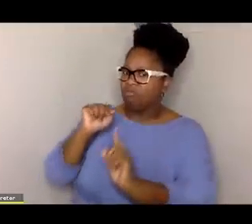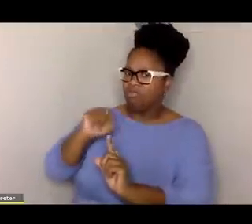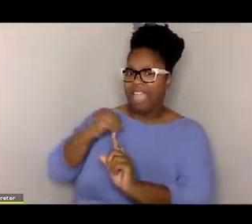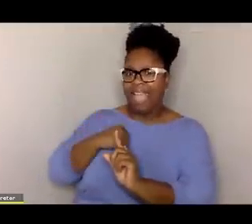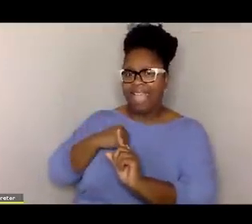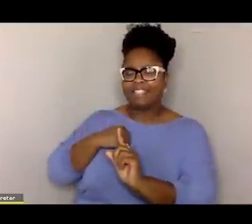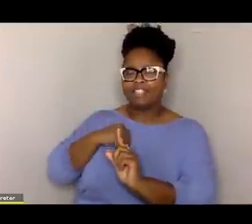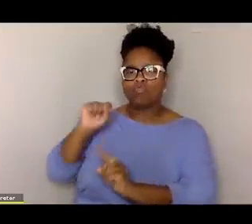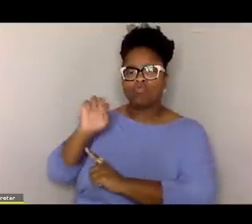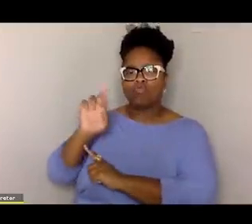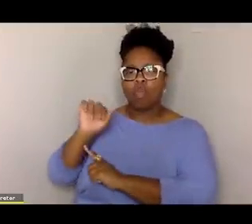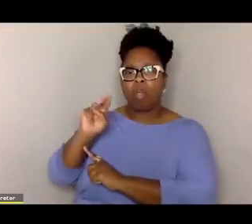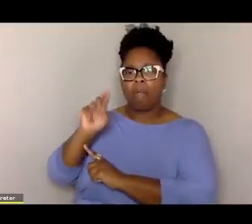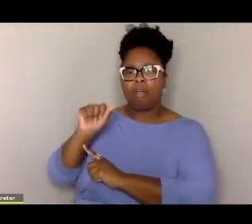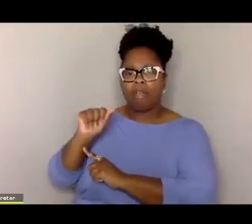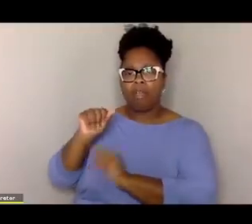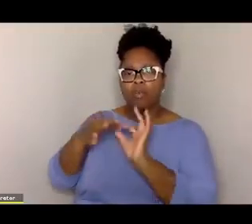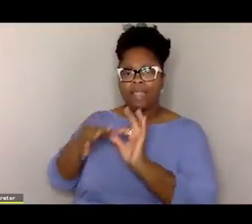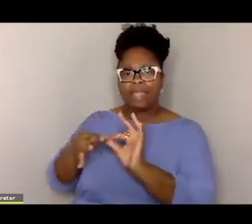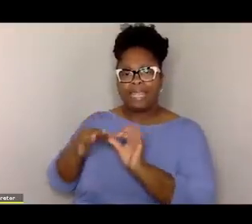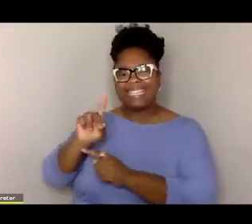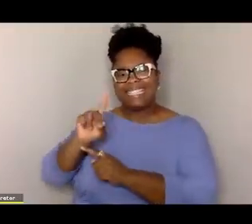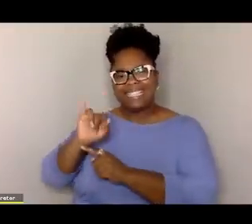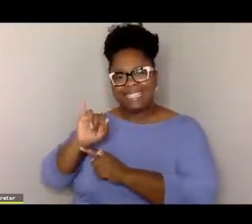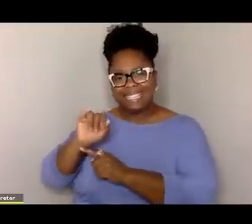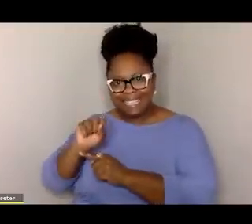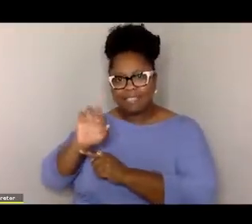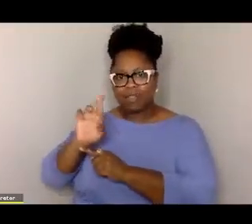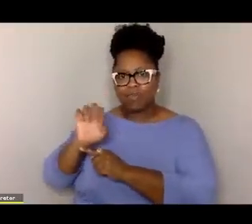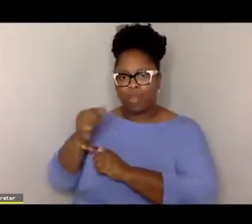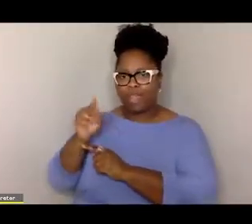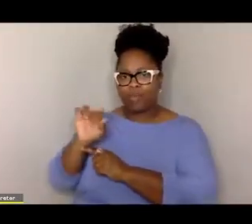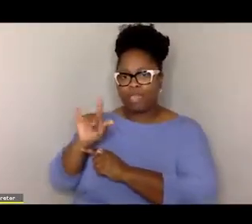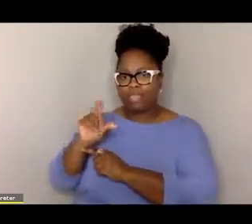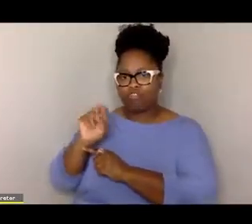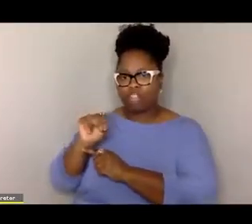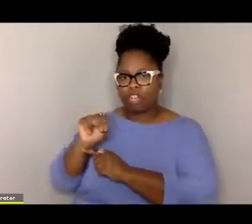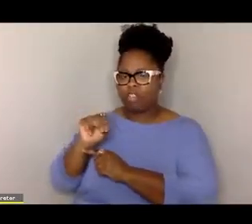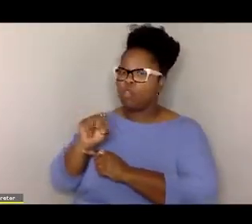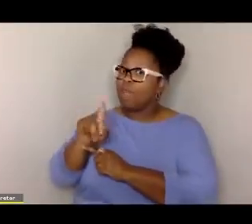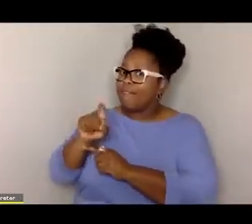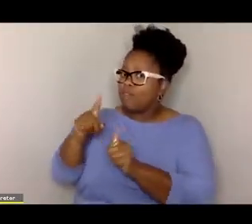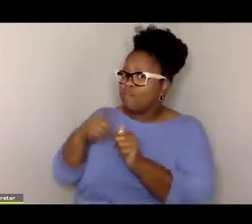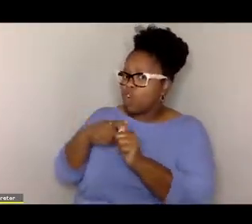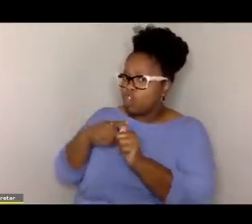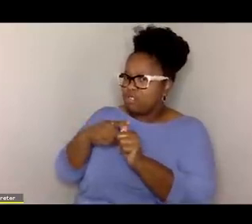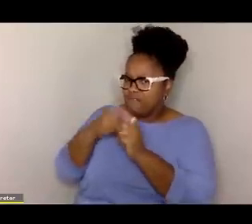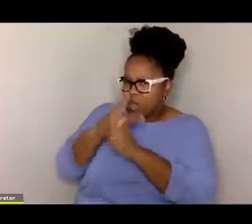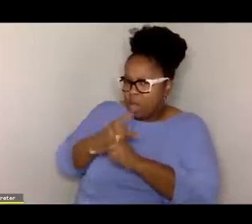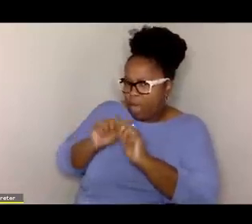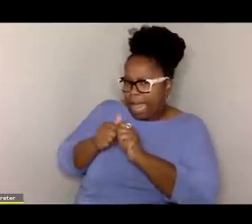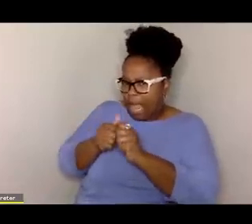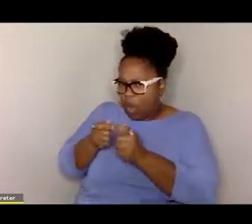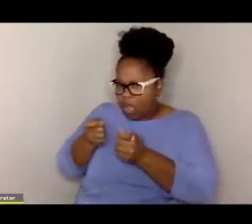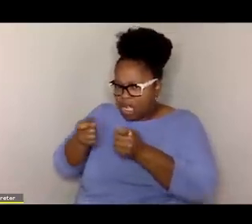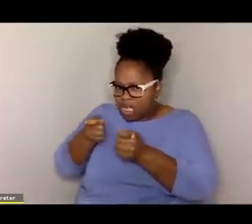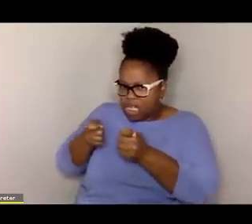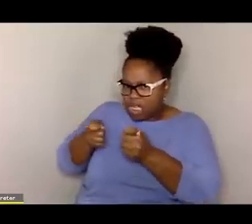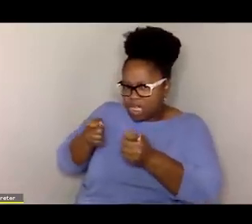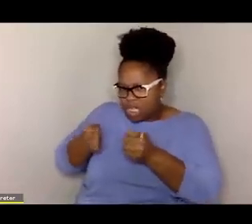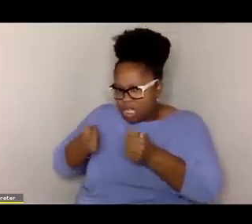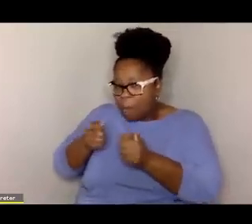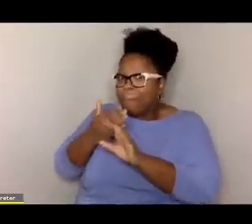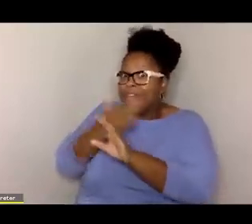related dysregulation, you're going to have to figure out how to regulate them before you talk to them about geography.